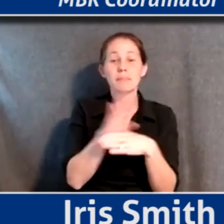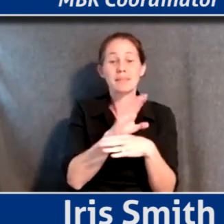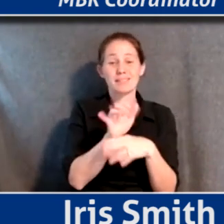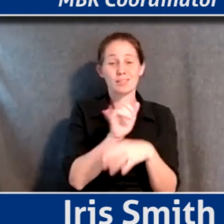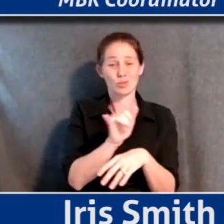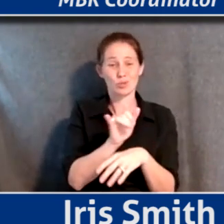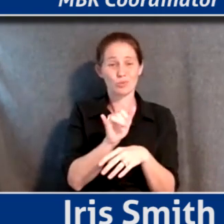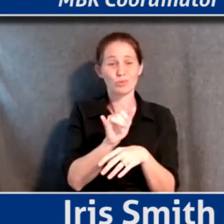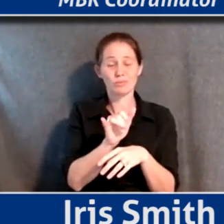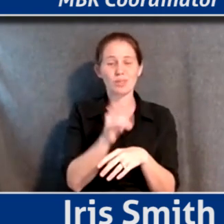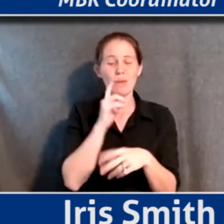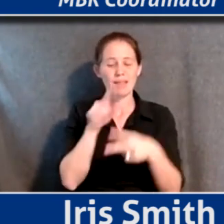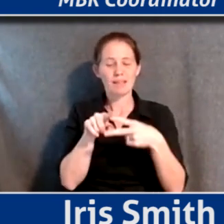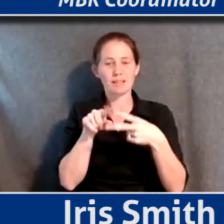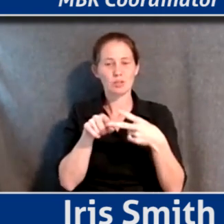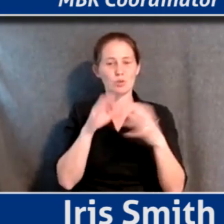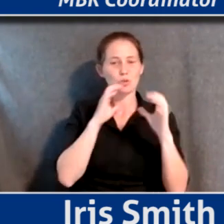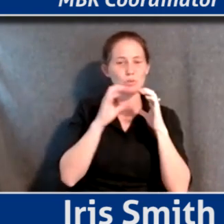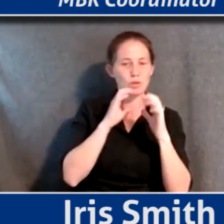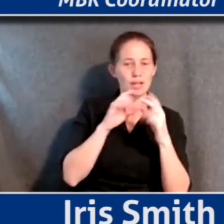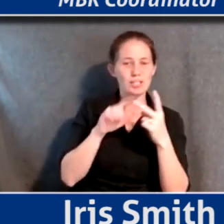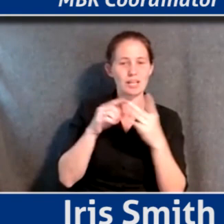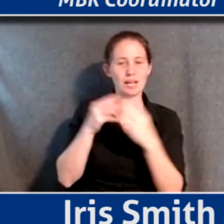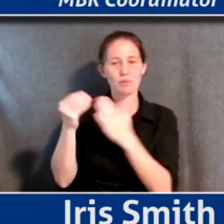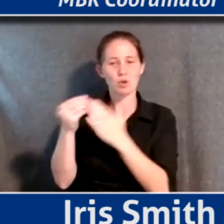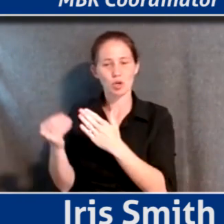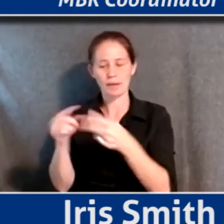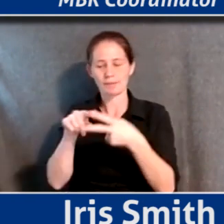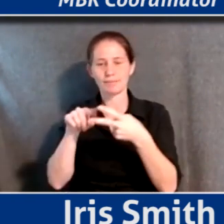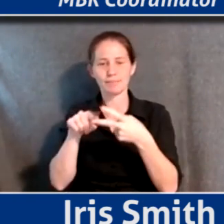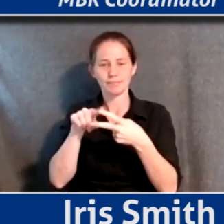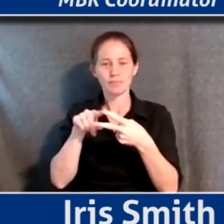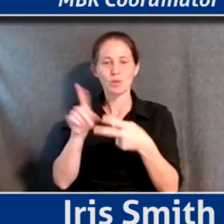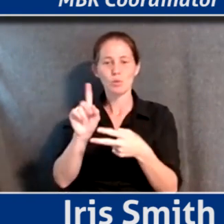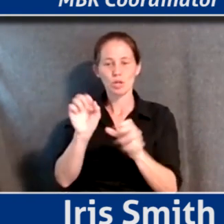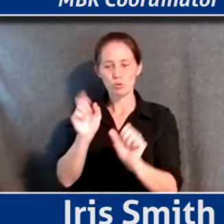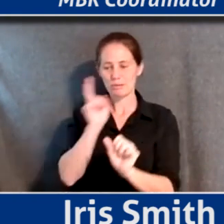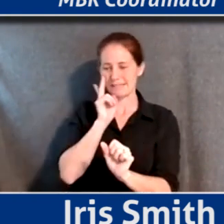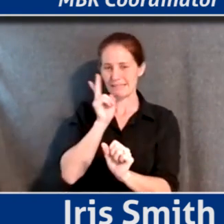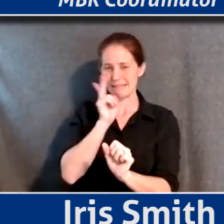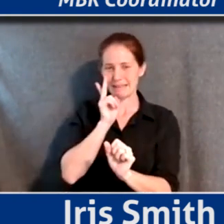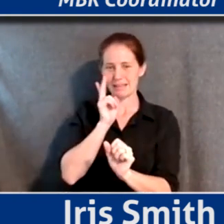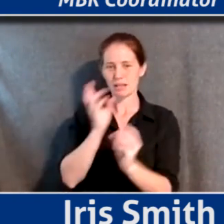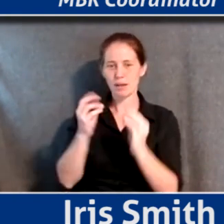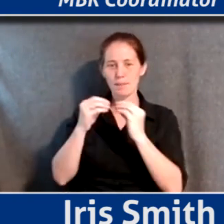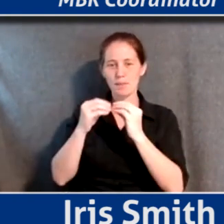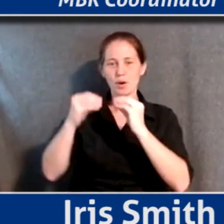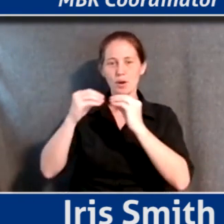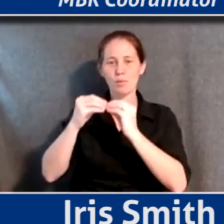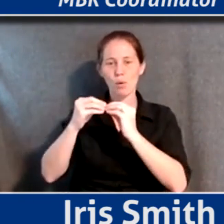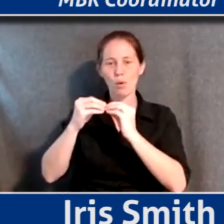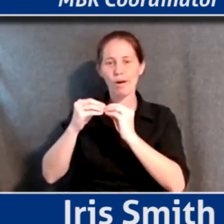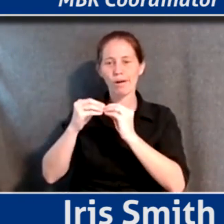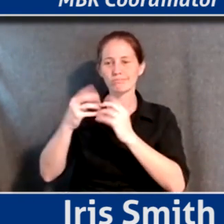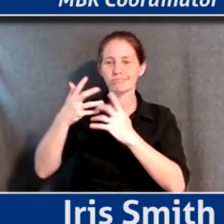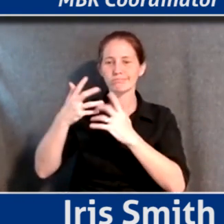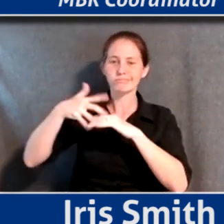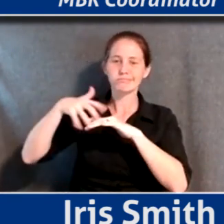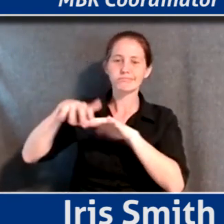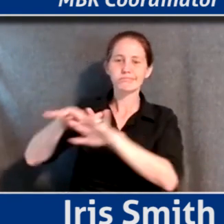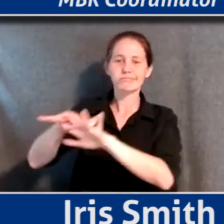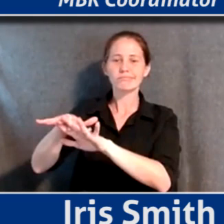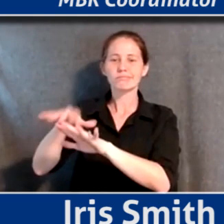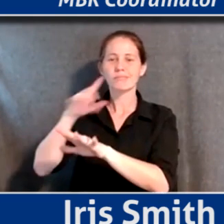two things, I think communications and procurement are two places where we're going to start to see more and more adoption and integration of these